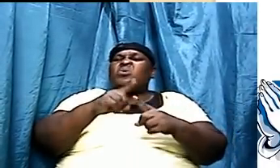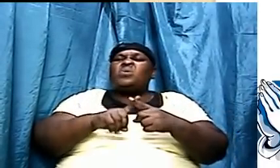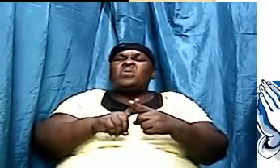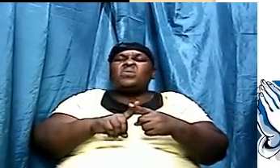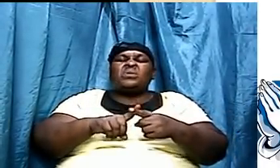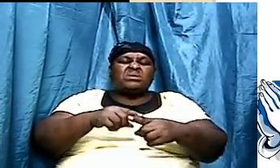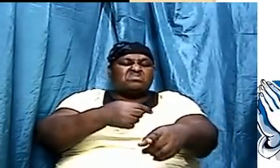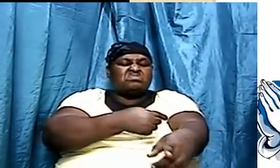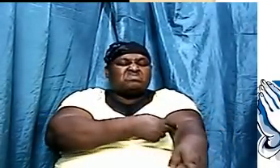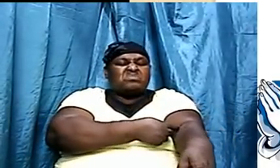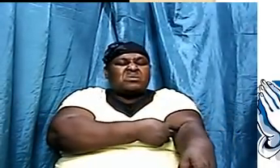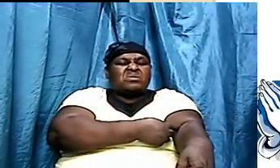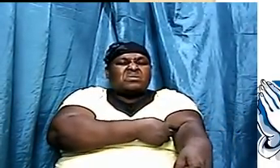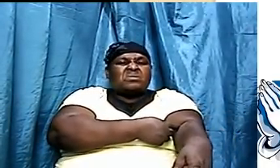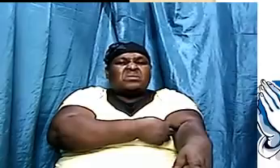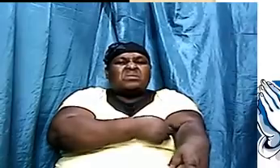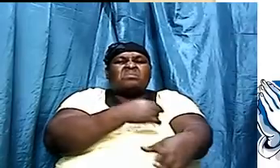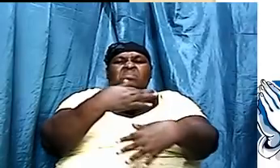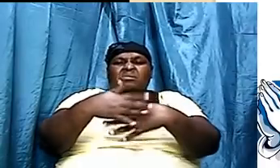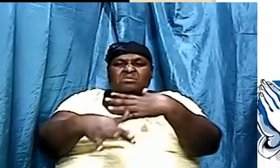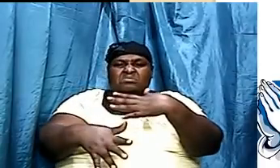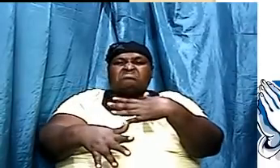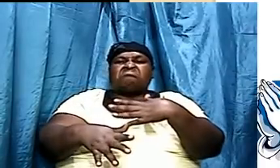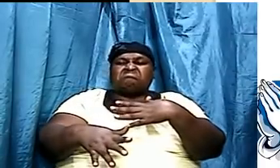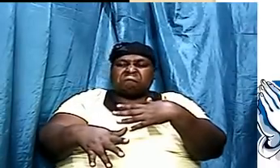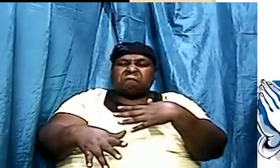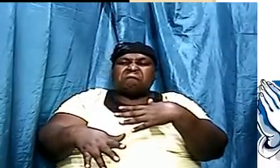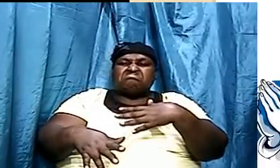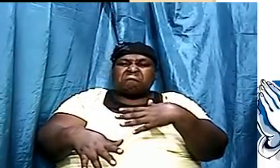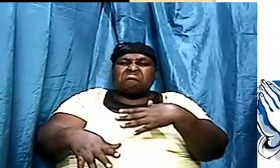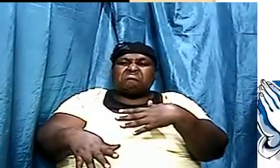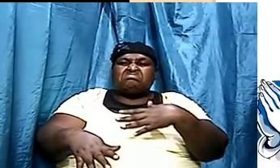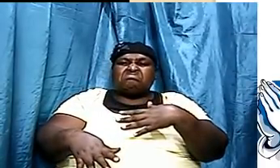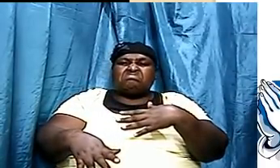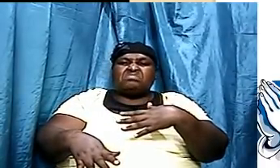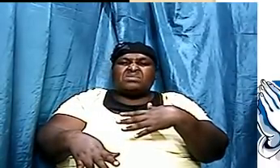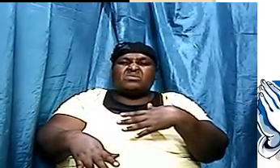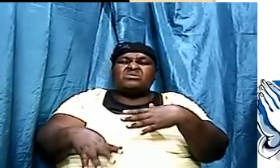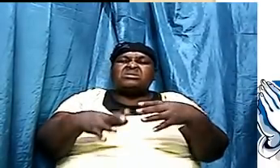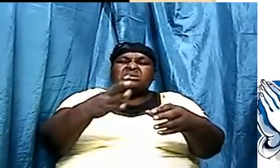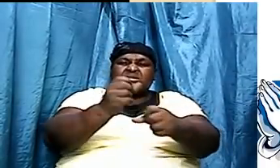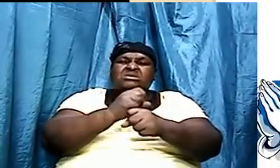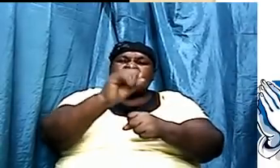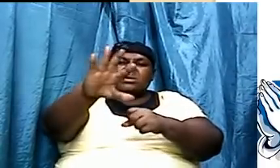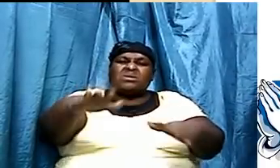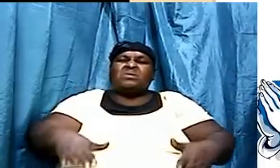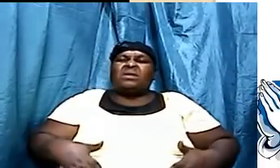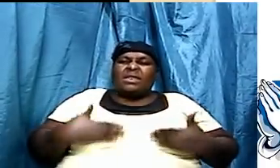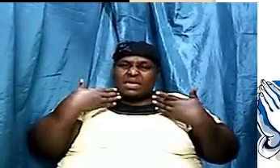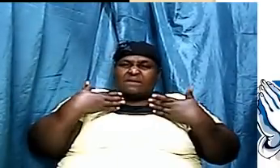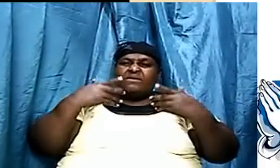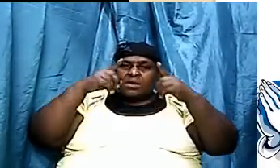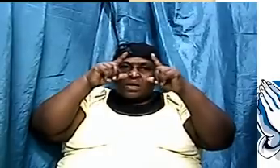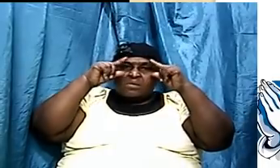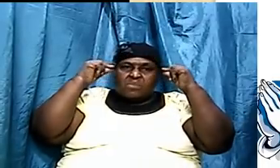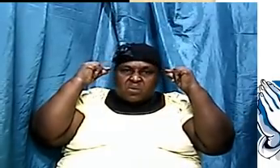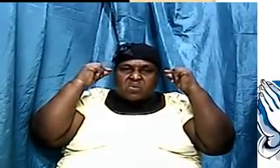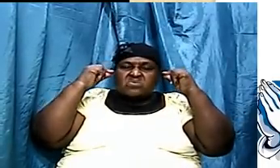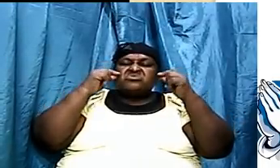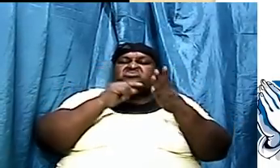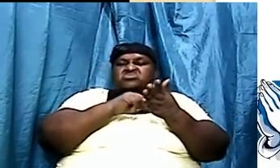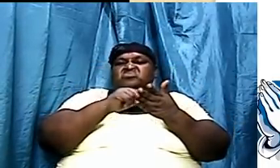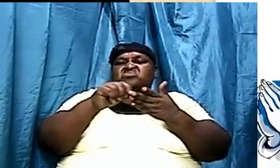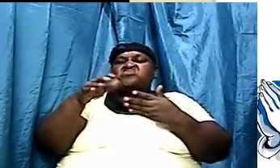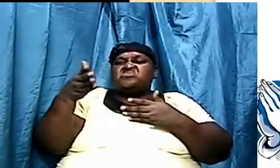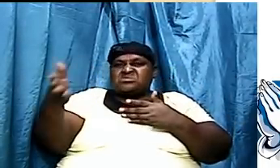life. But Jesus knew that. The word of God had that. Moses wrote that. And that was established. You